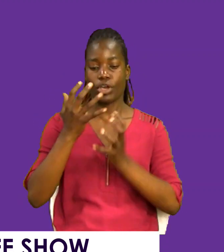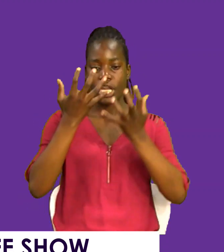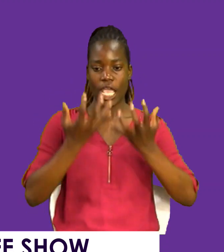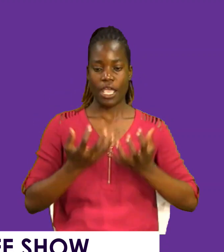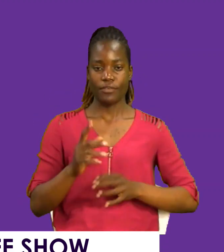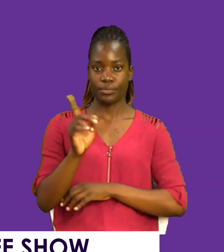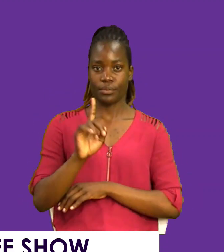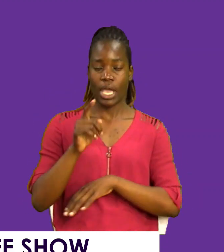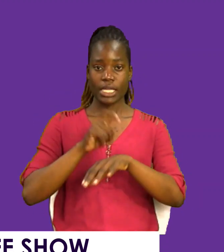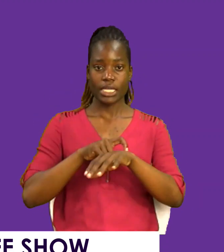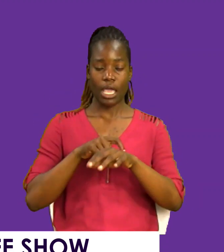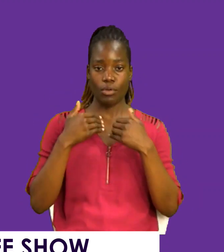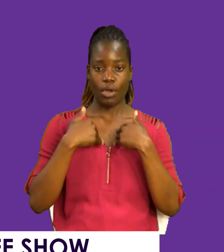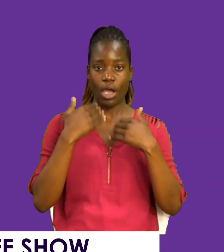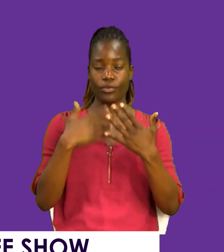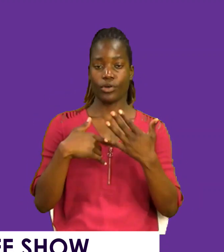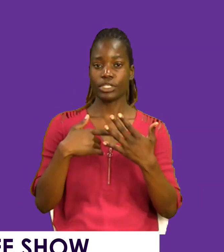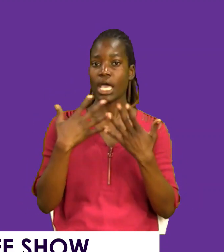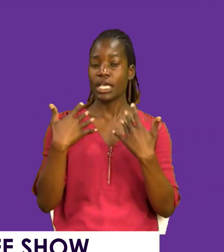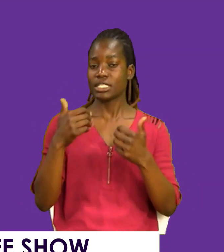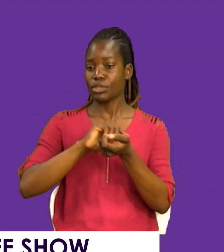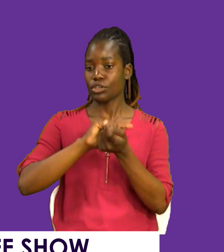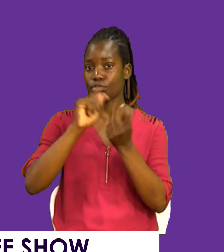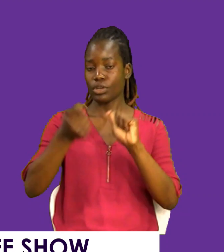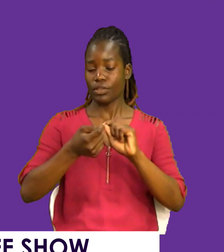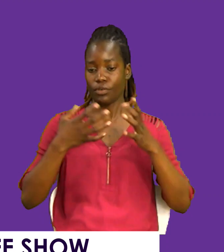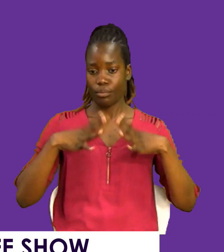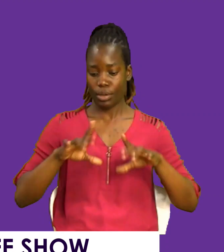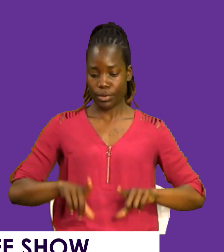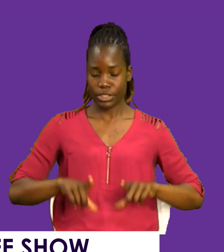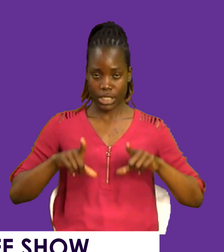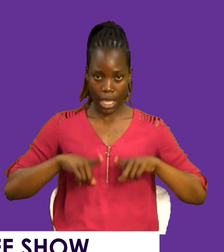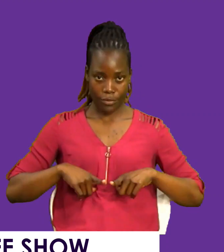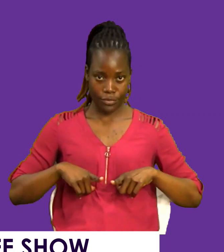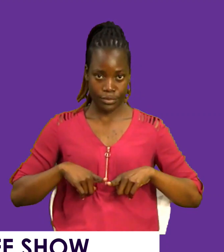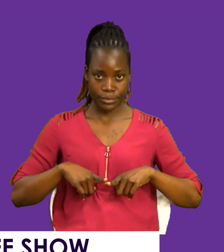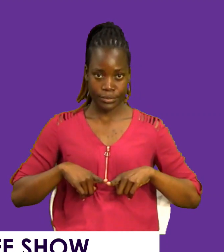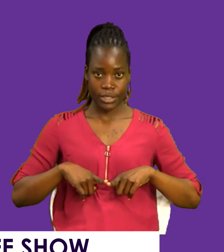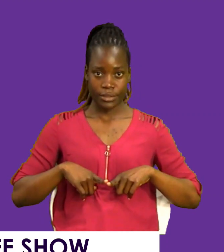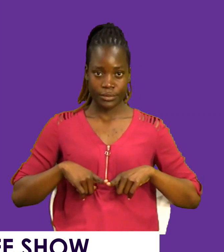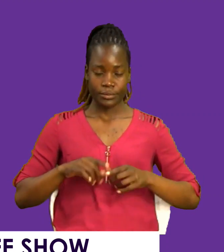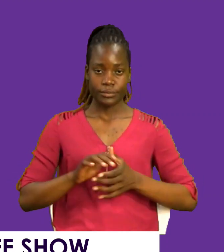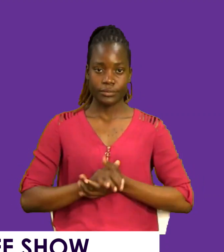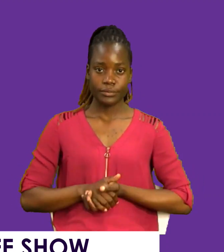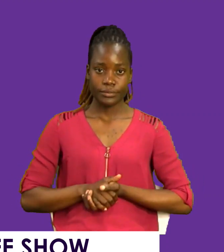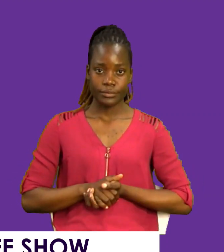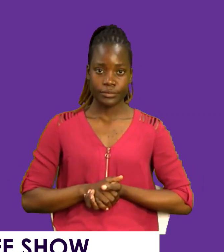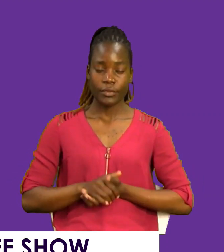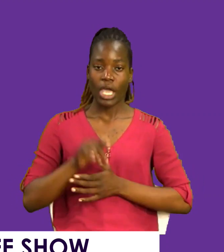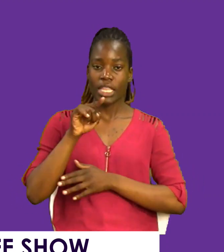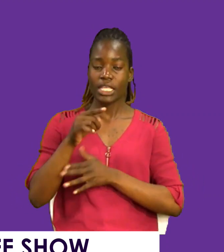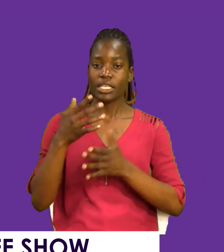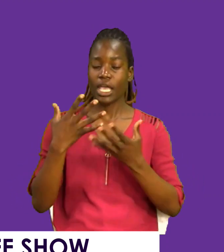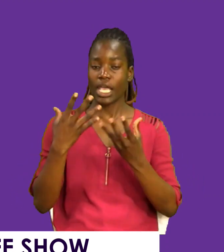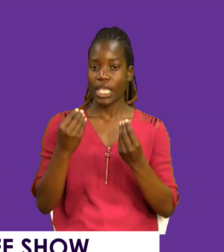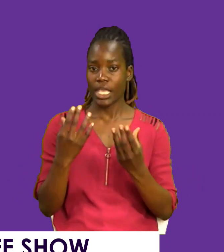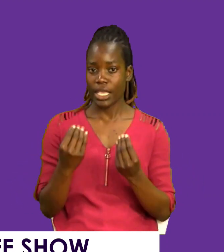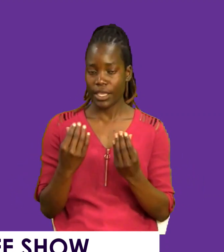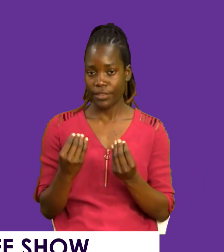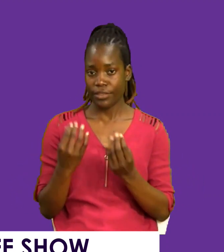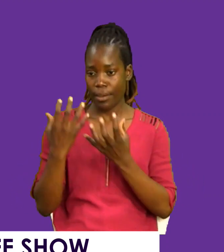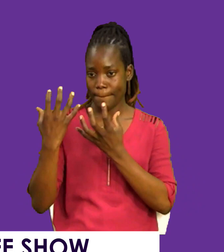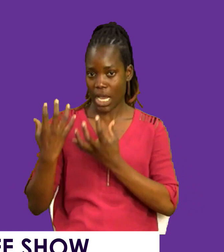When you are carrying something to transform people's lives, clothing the naked, feeding the hungry. These are easy burdens.